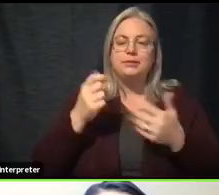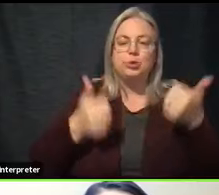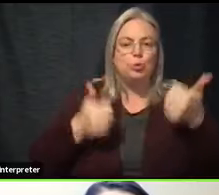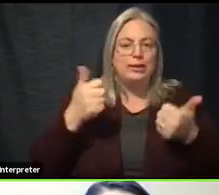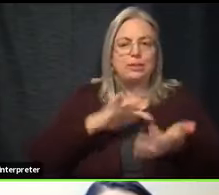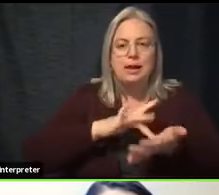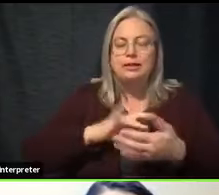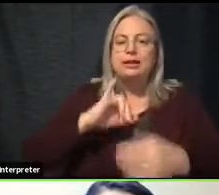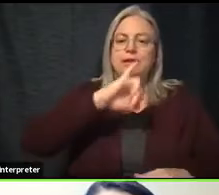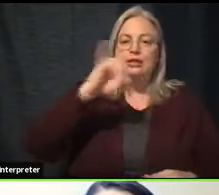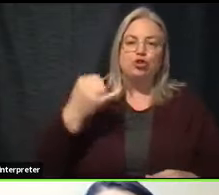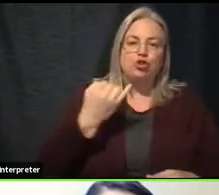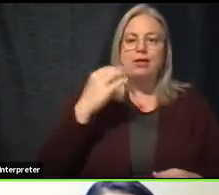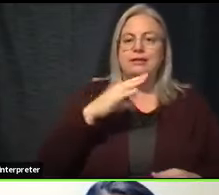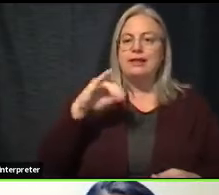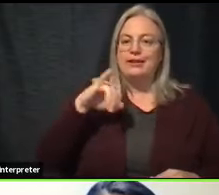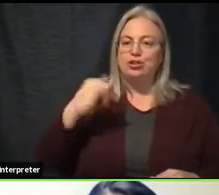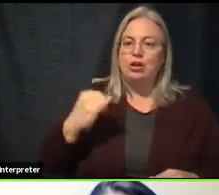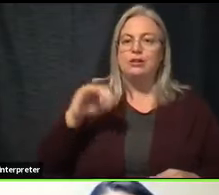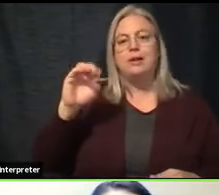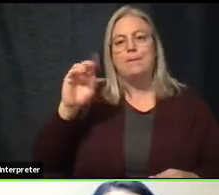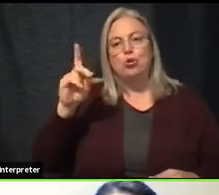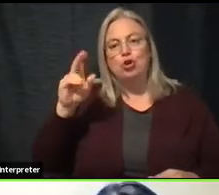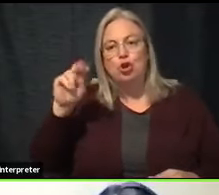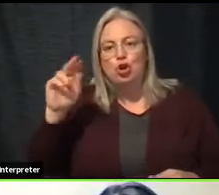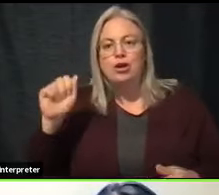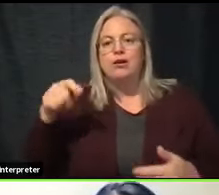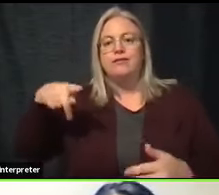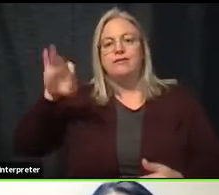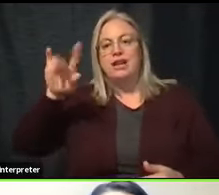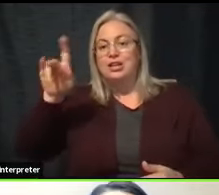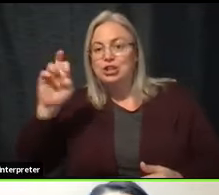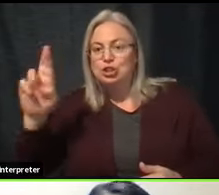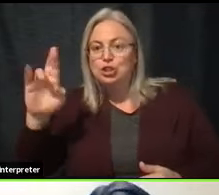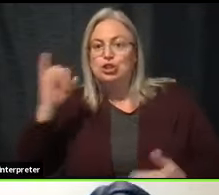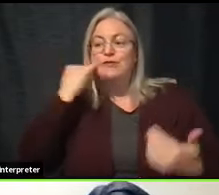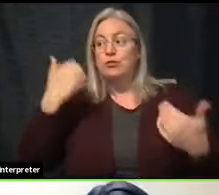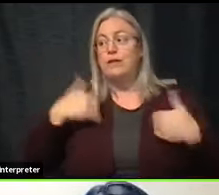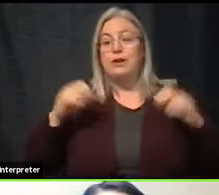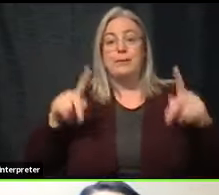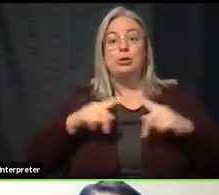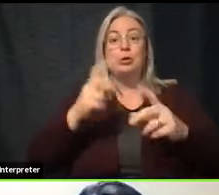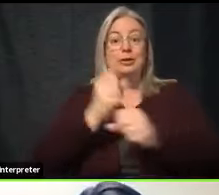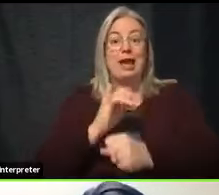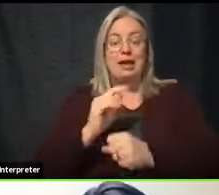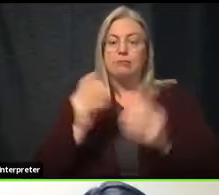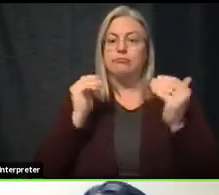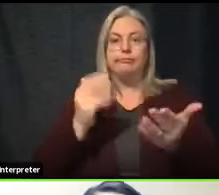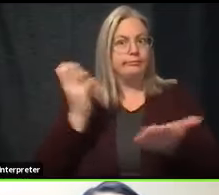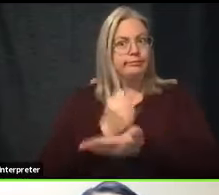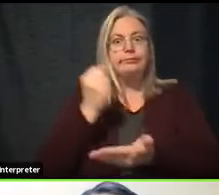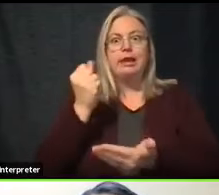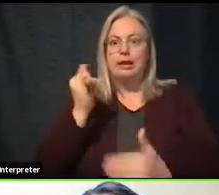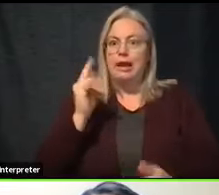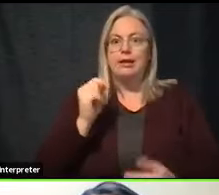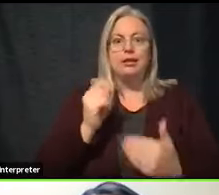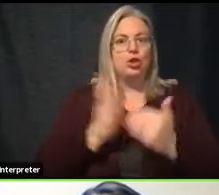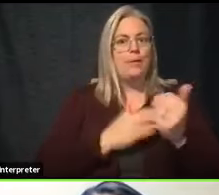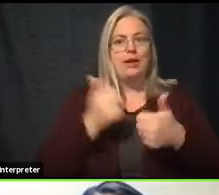Johnson or the Moderna or the Pfizer, if you have the opportunity to get a vaccine, get the vaccine, no matter what it is.